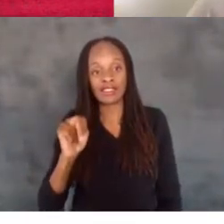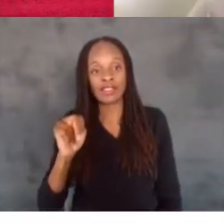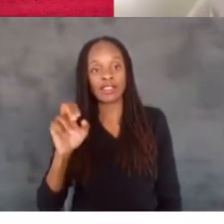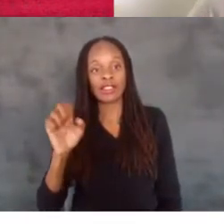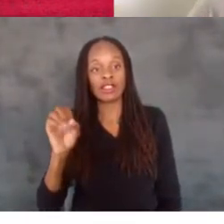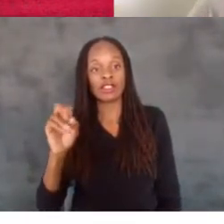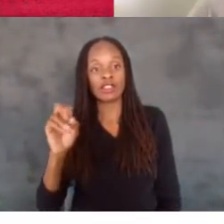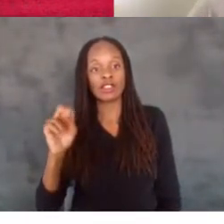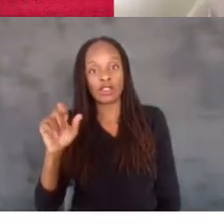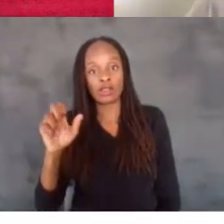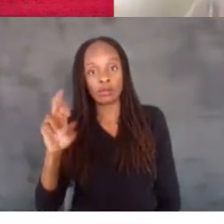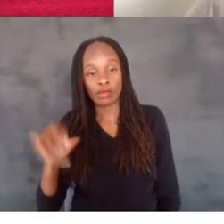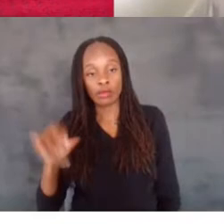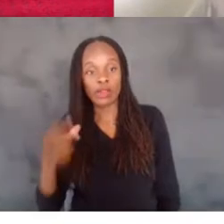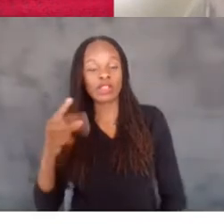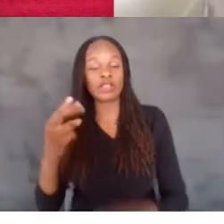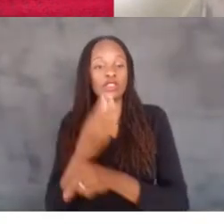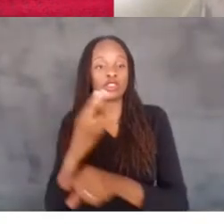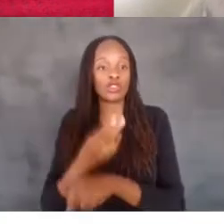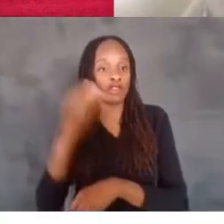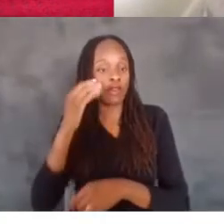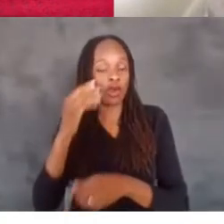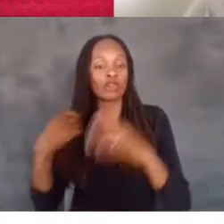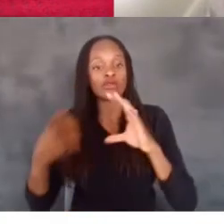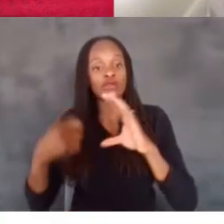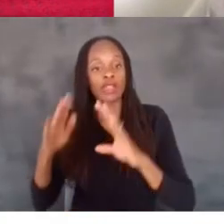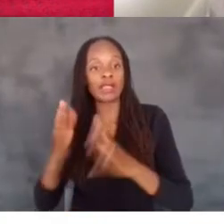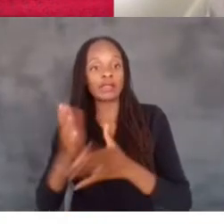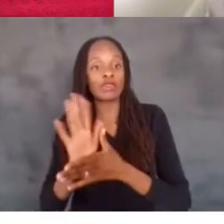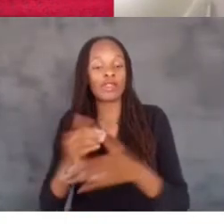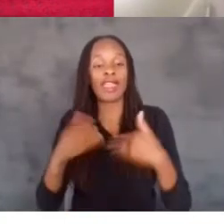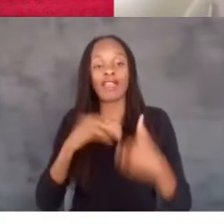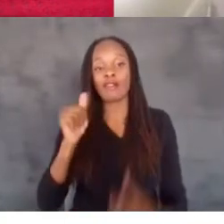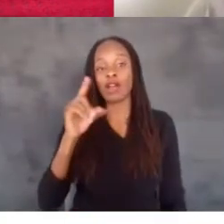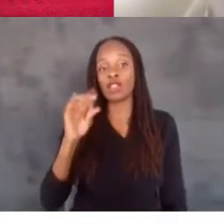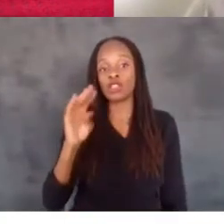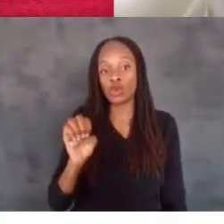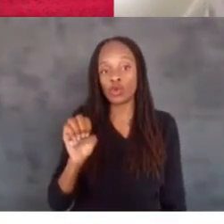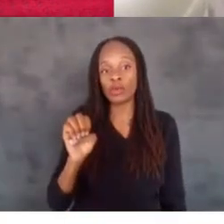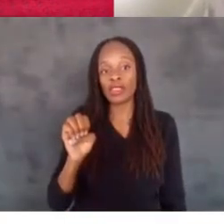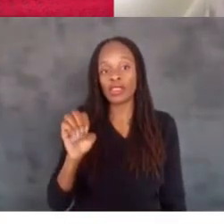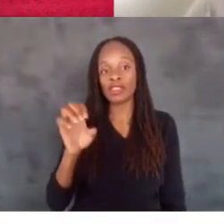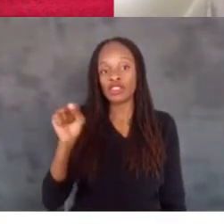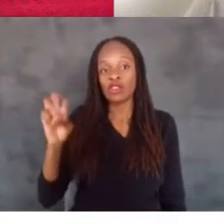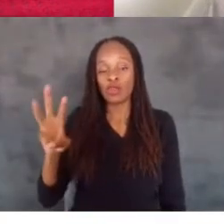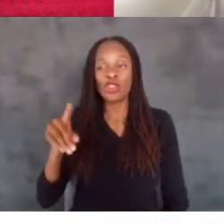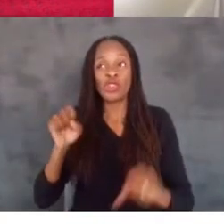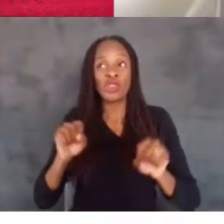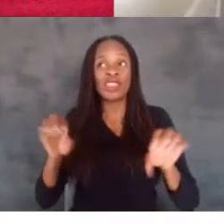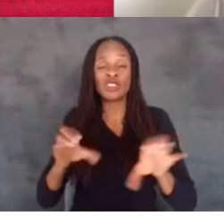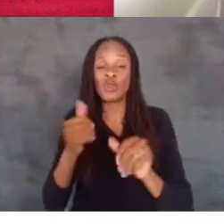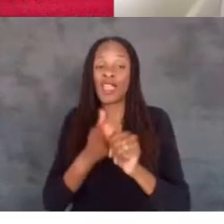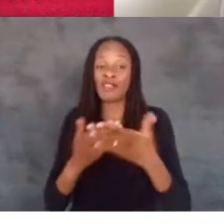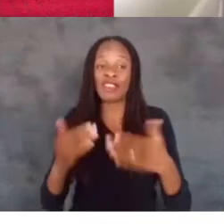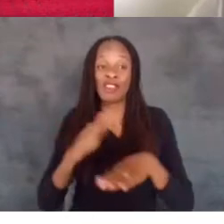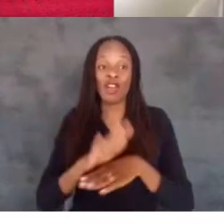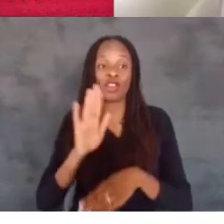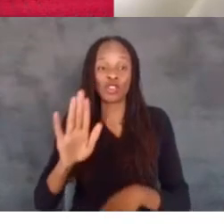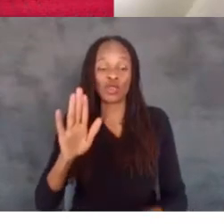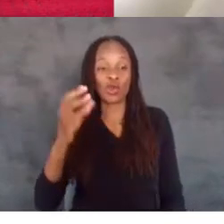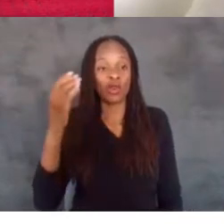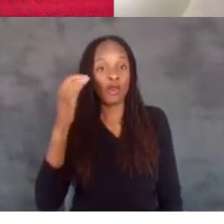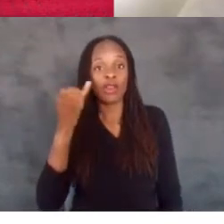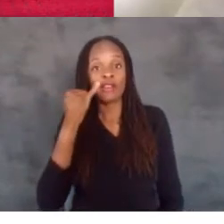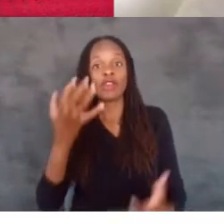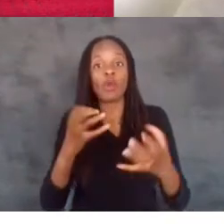have, like, the Dell computers and the software, Adobe software that comes that you can do everything on your own. If you want to make something happen, you